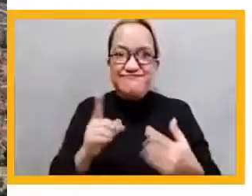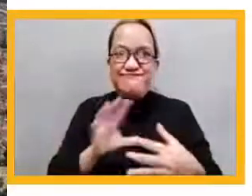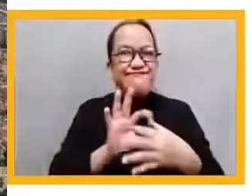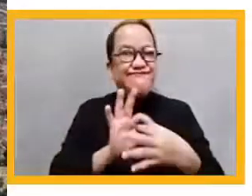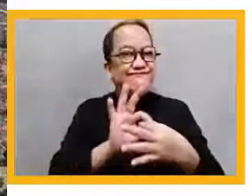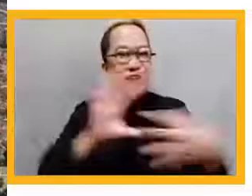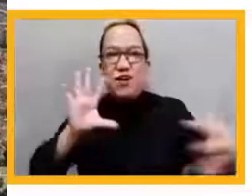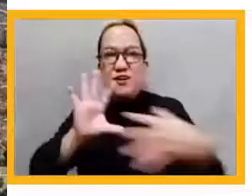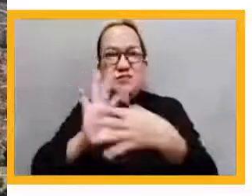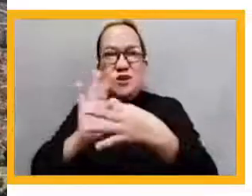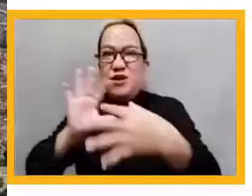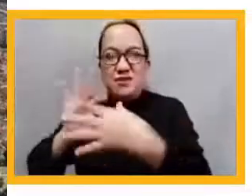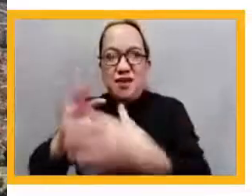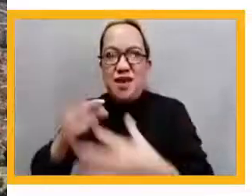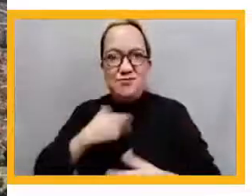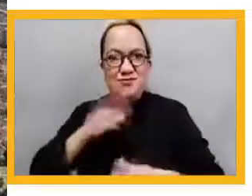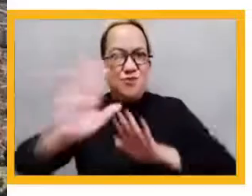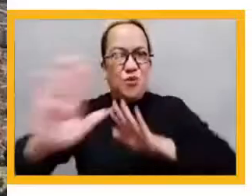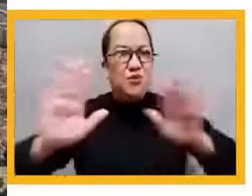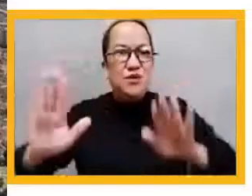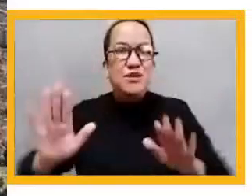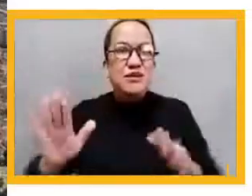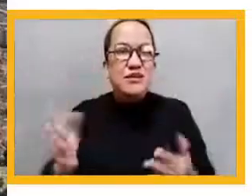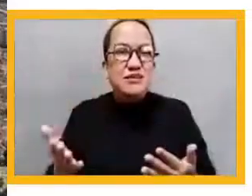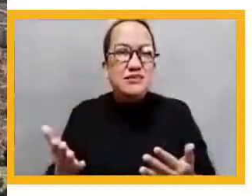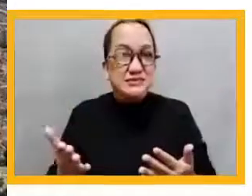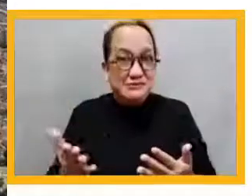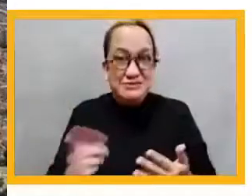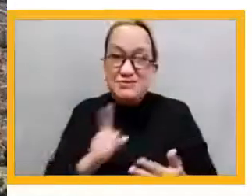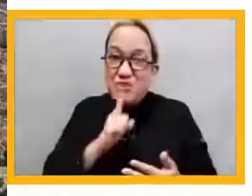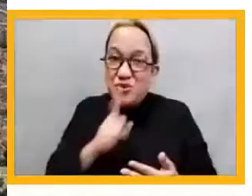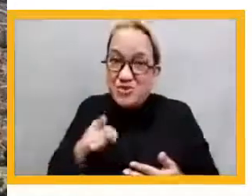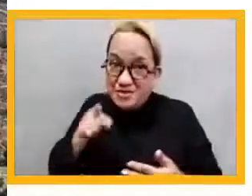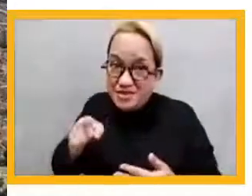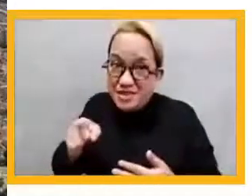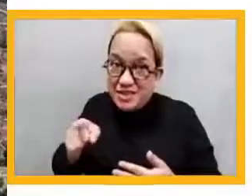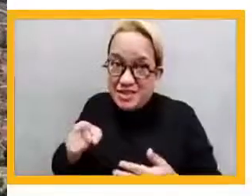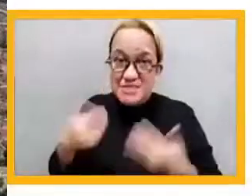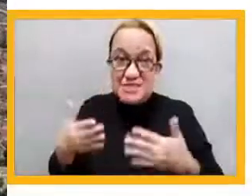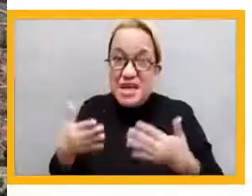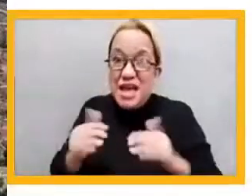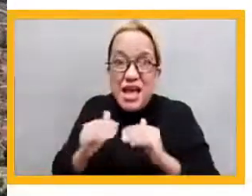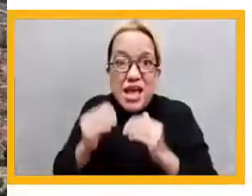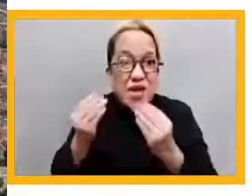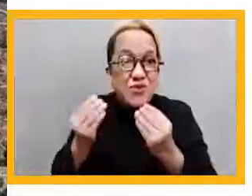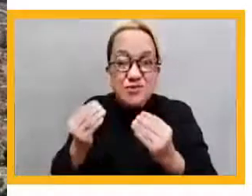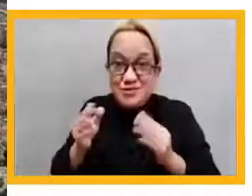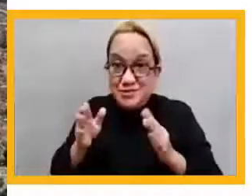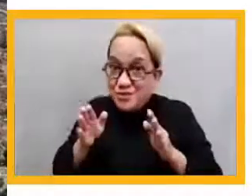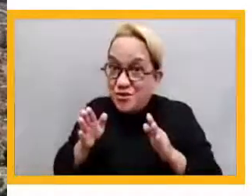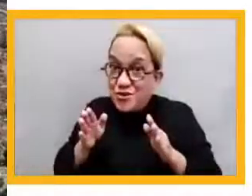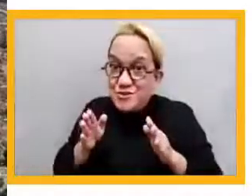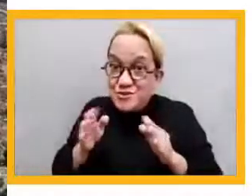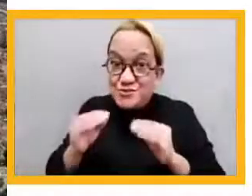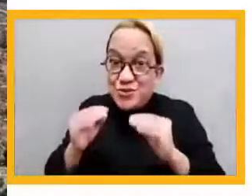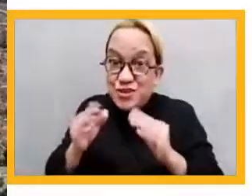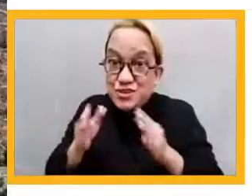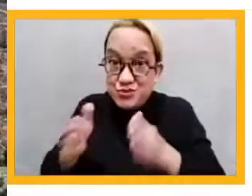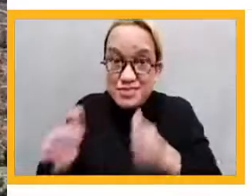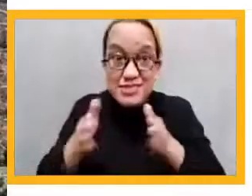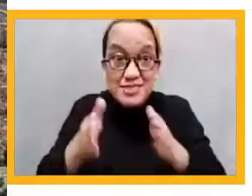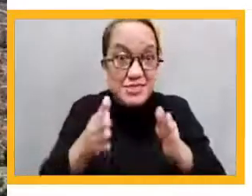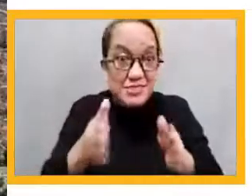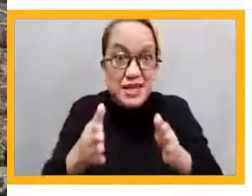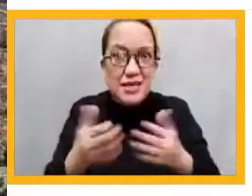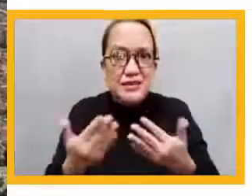And what we really wanted to do was a paradigm shift. So actually, we started, we started as a local